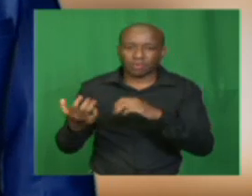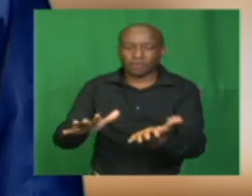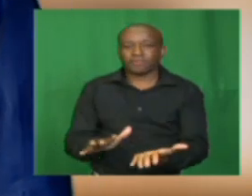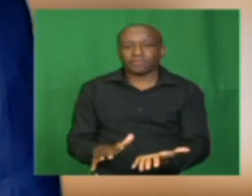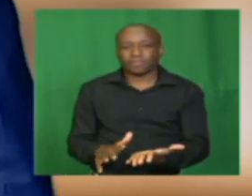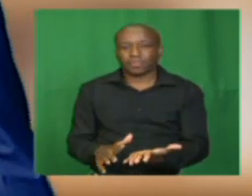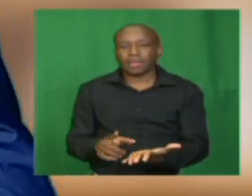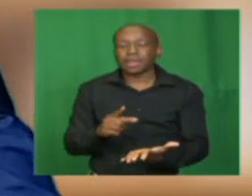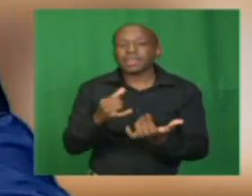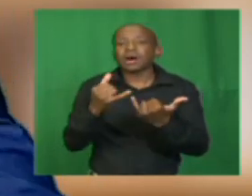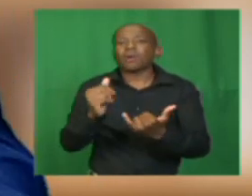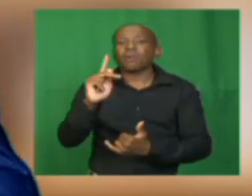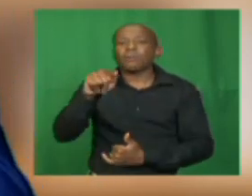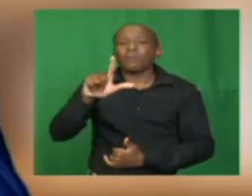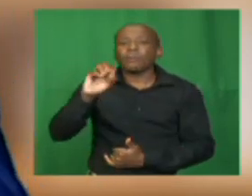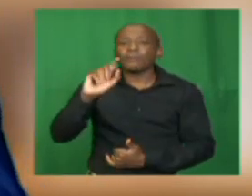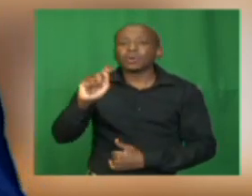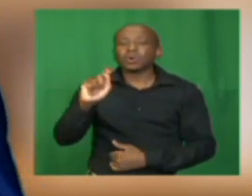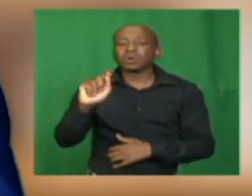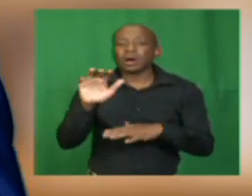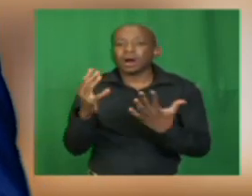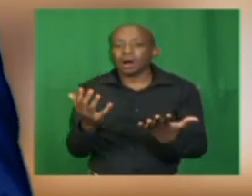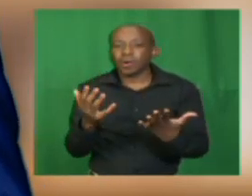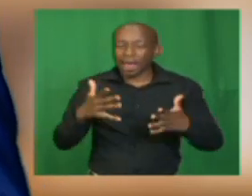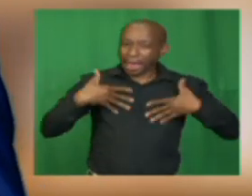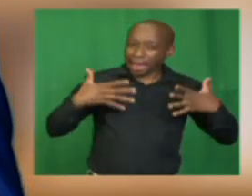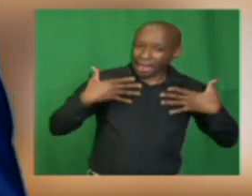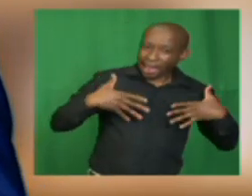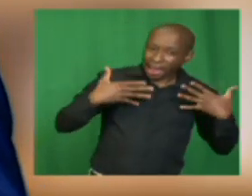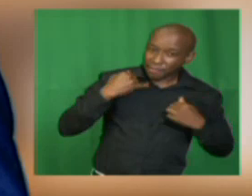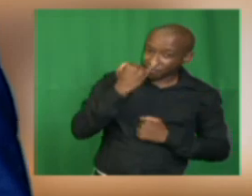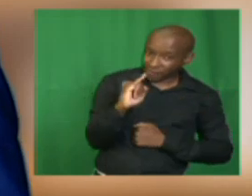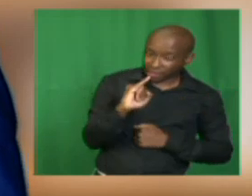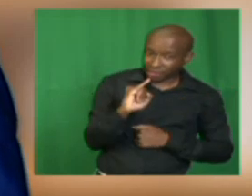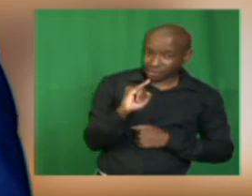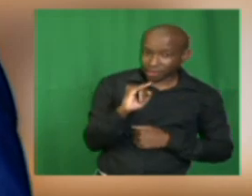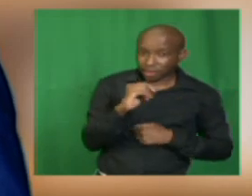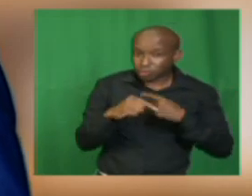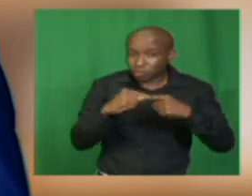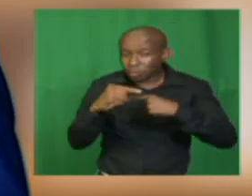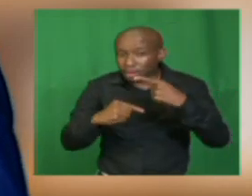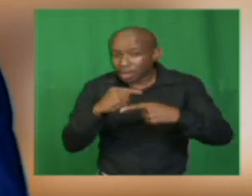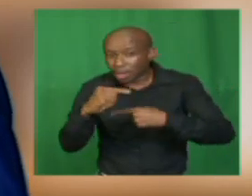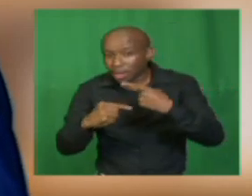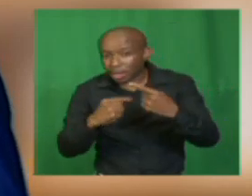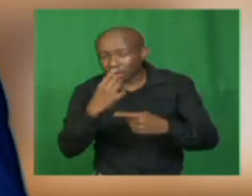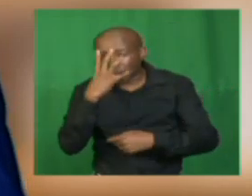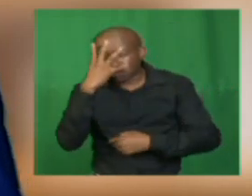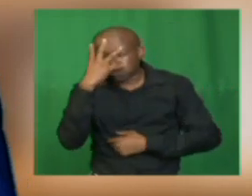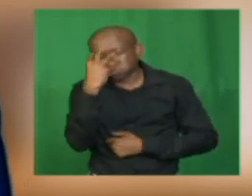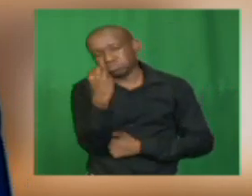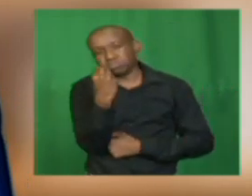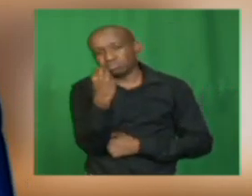plot. We see the story moving from a happy setting to a sad